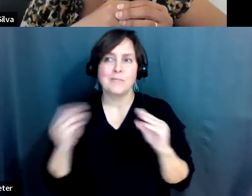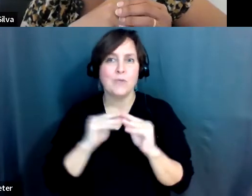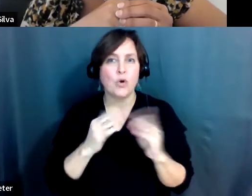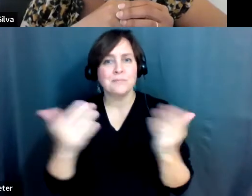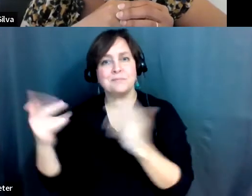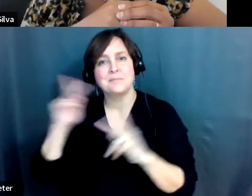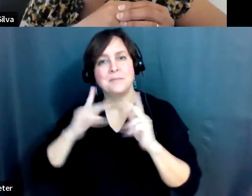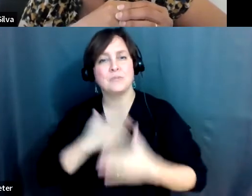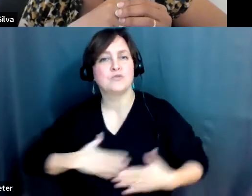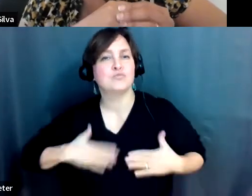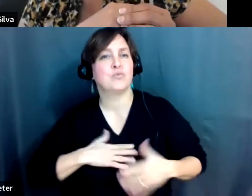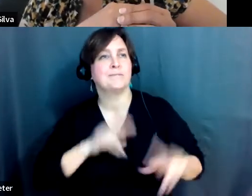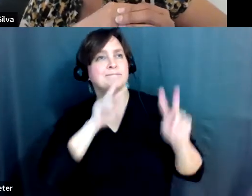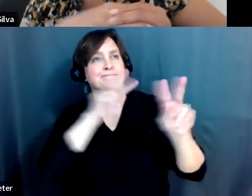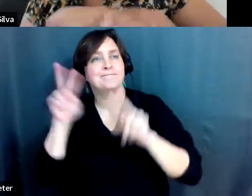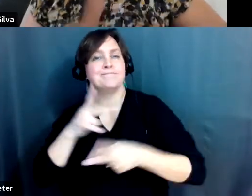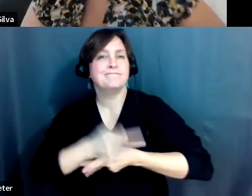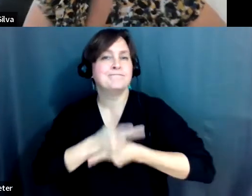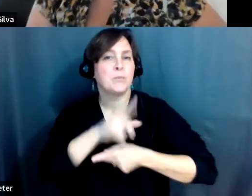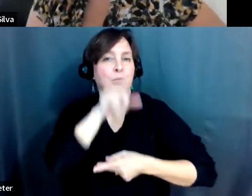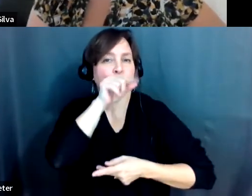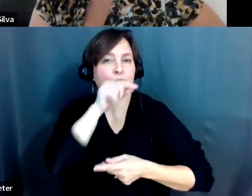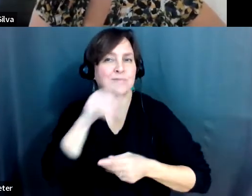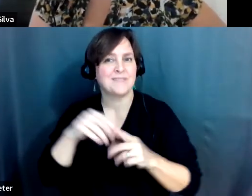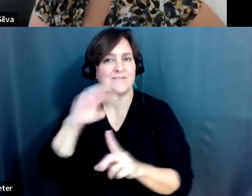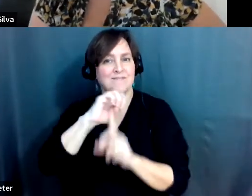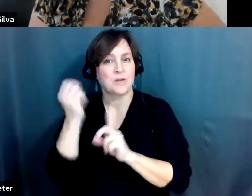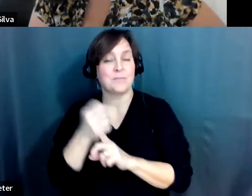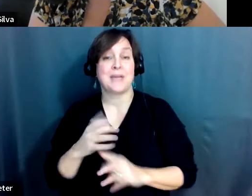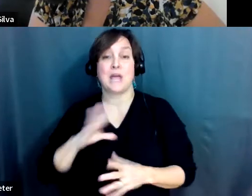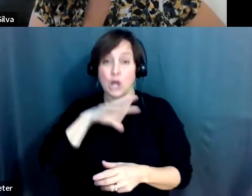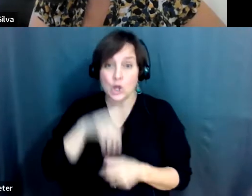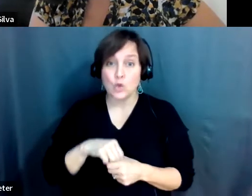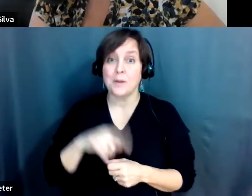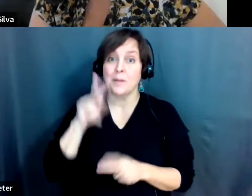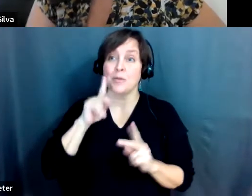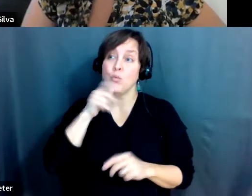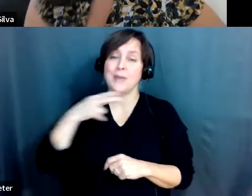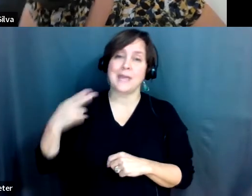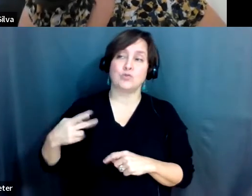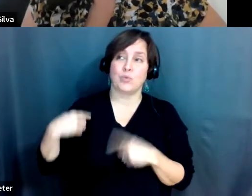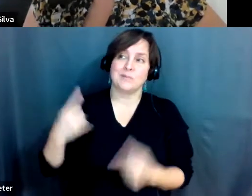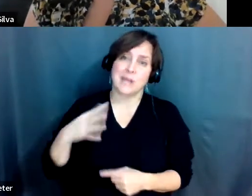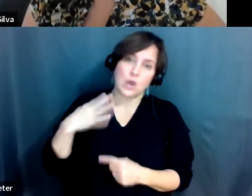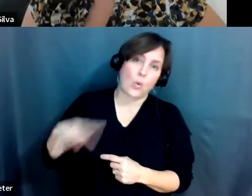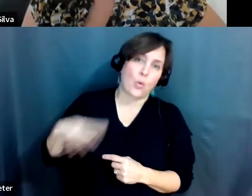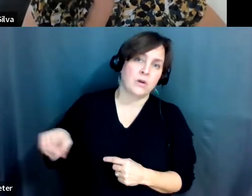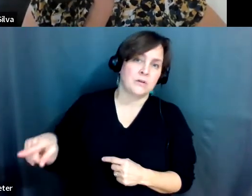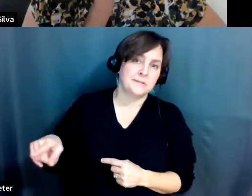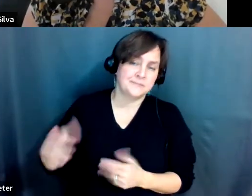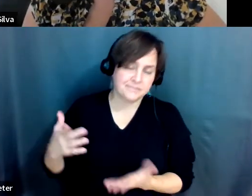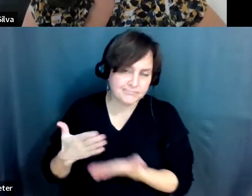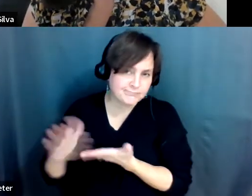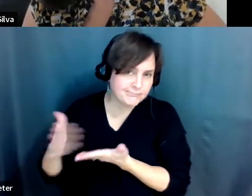birds and the environment, including people who have been historically ignored within the conservation field. BirdAbility uses